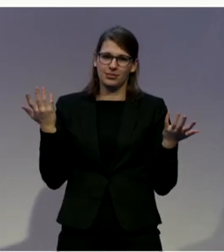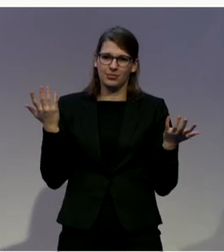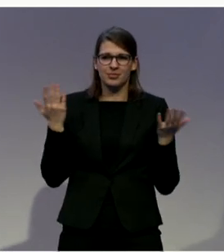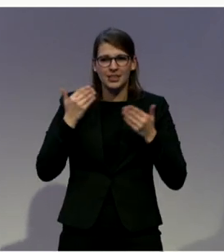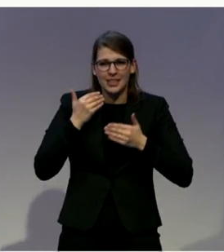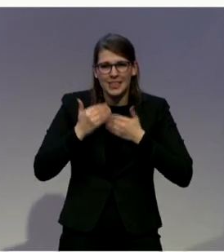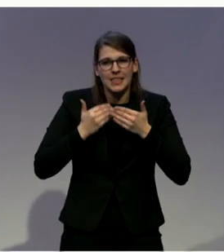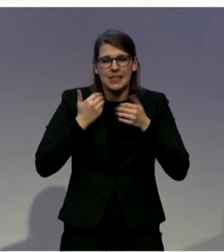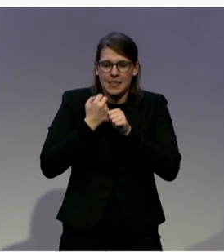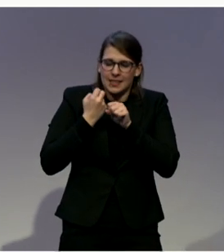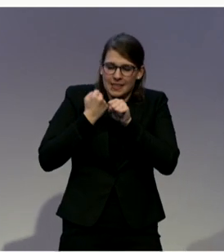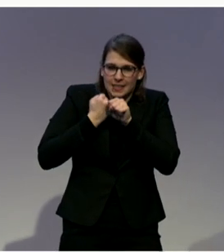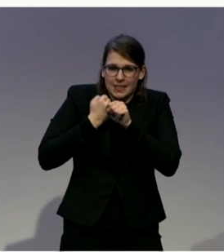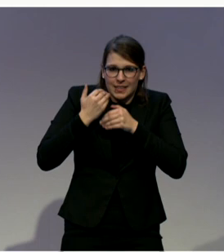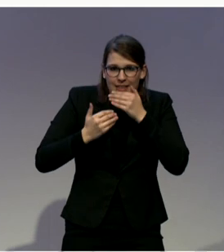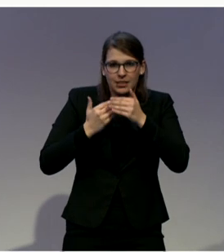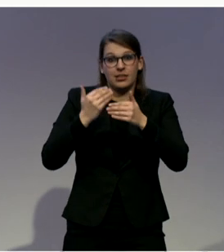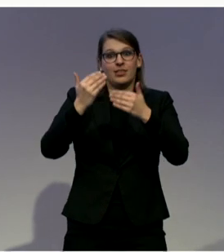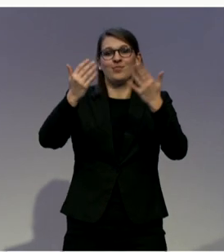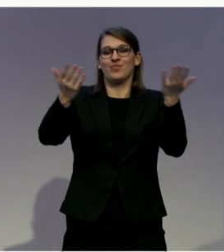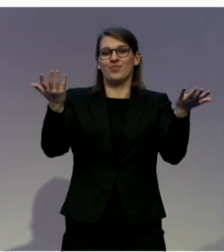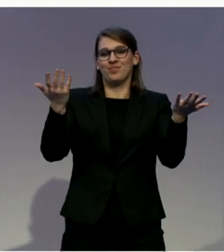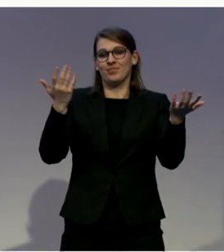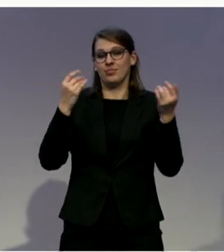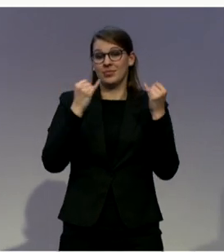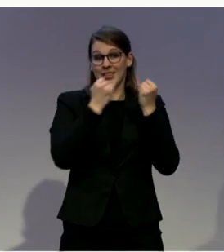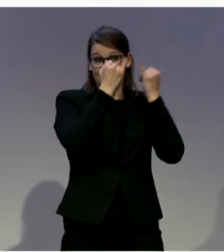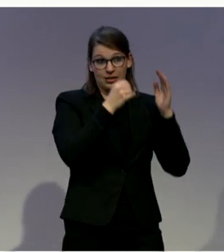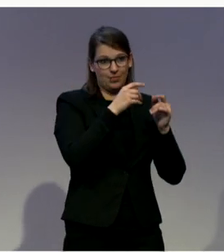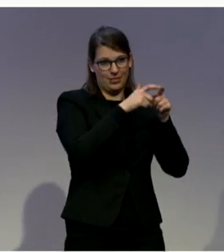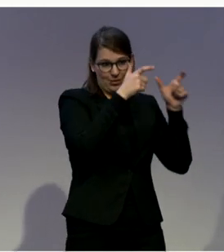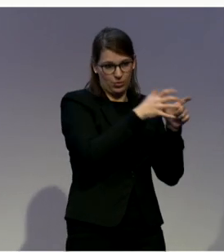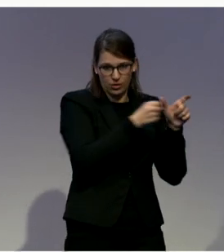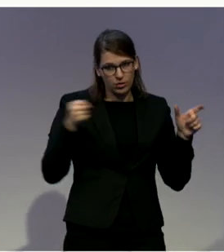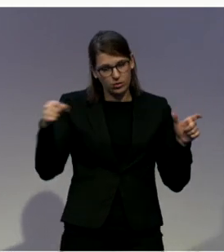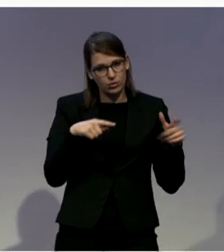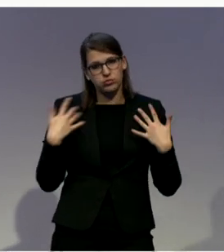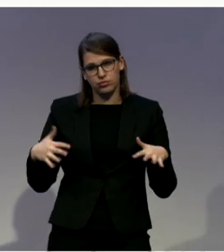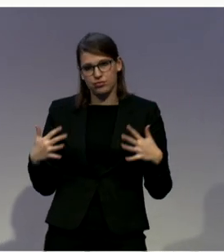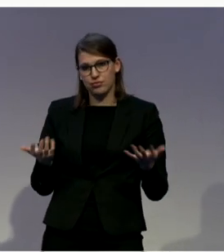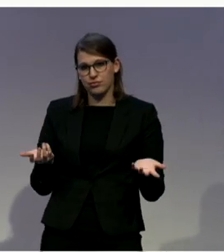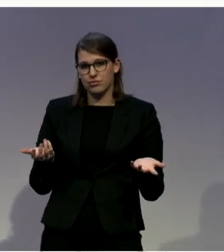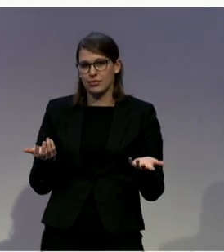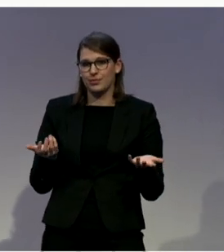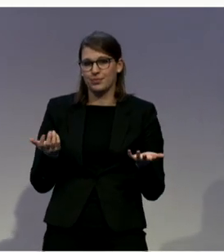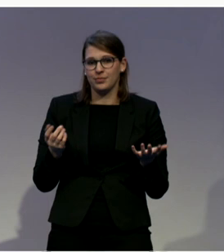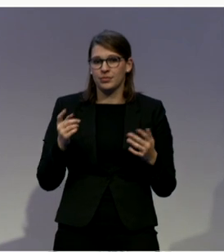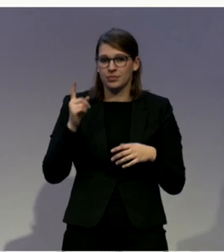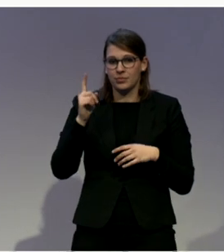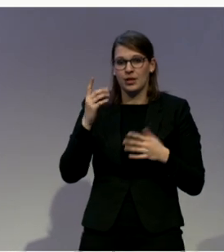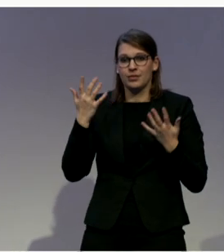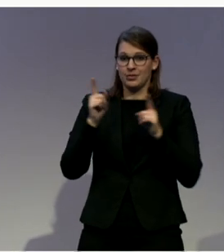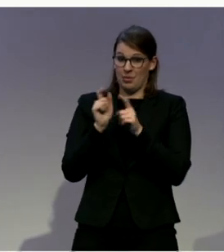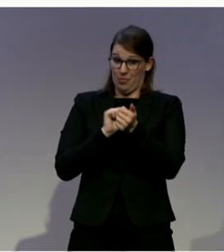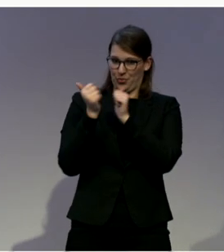struggle, which this kind of deinstitutionalization work can be. And you're oftentimes growing from those pilots. But at some stage, then you do need